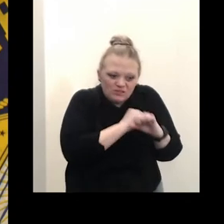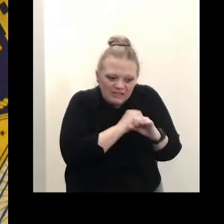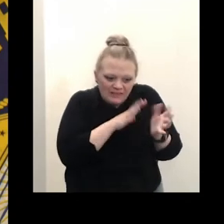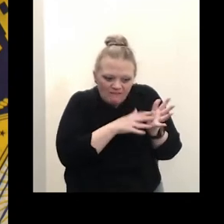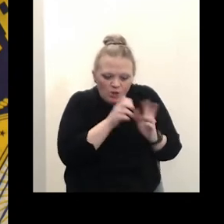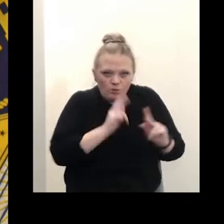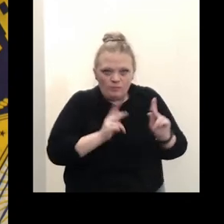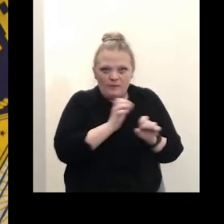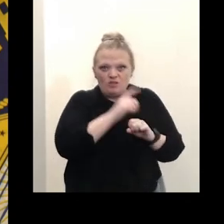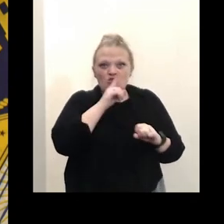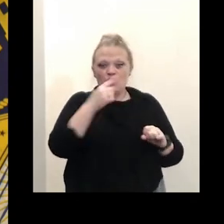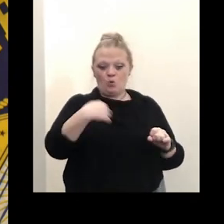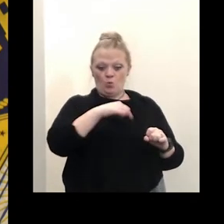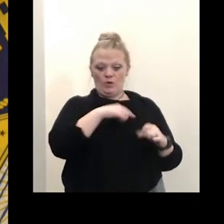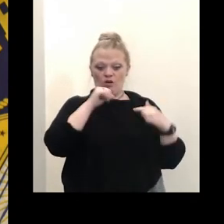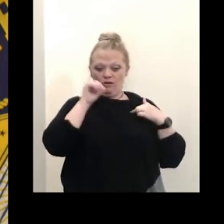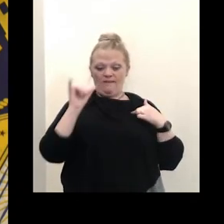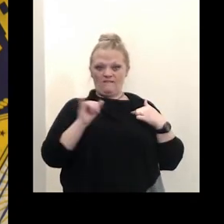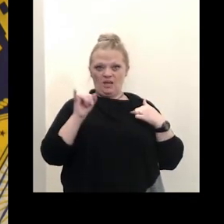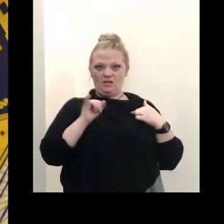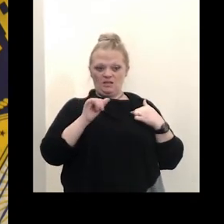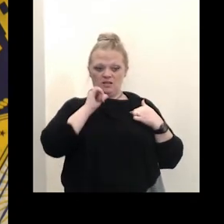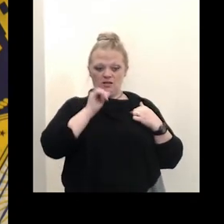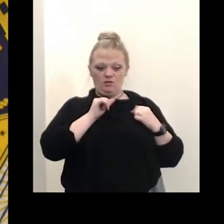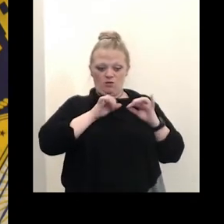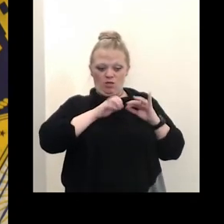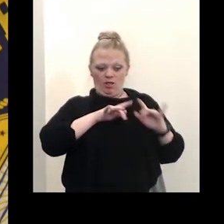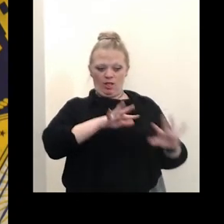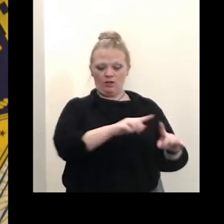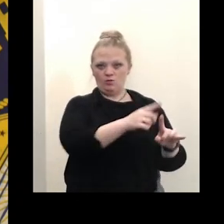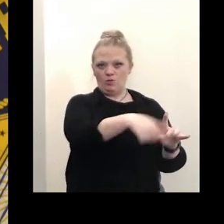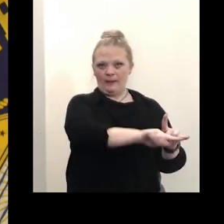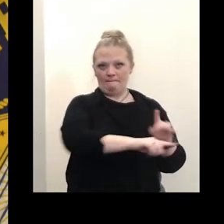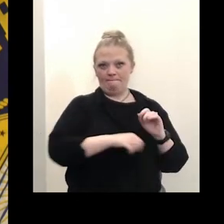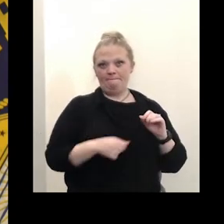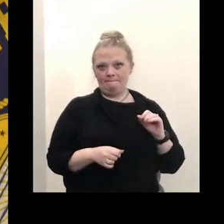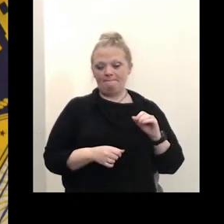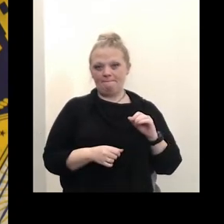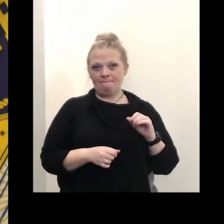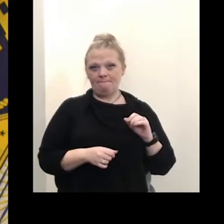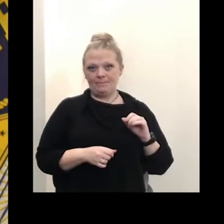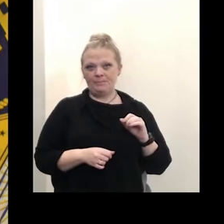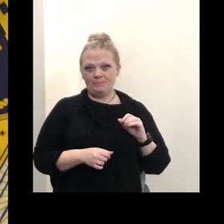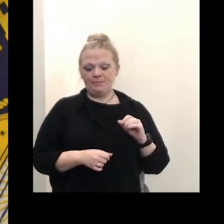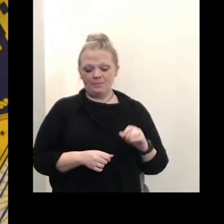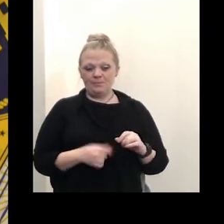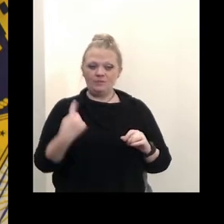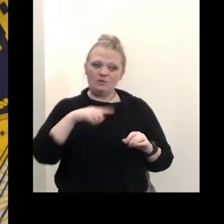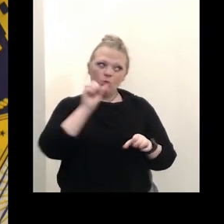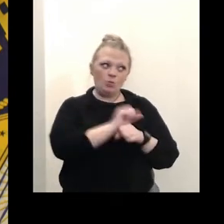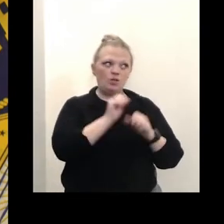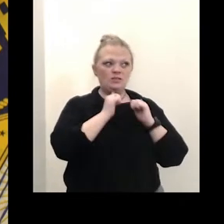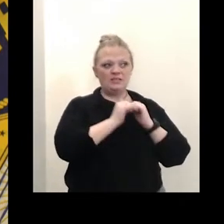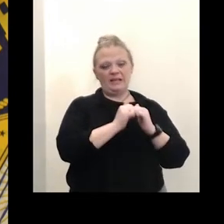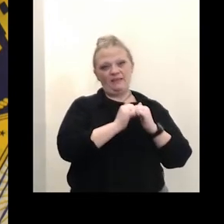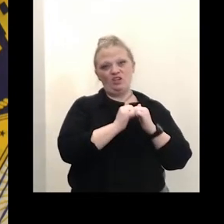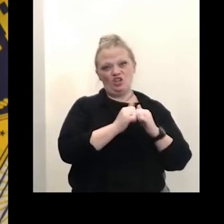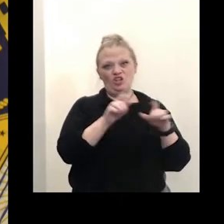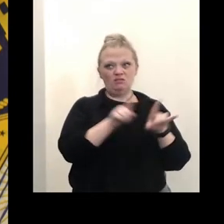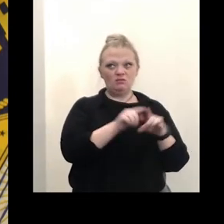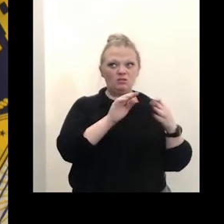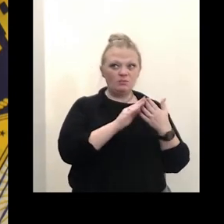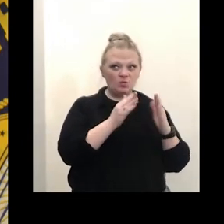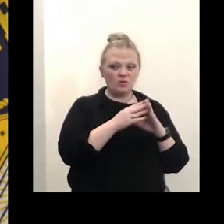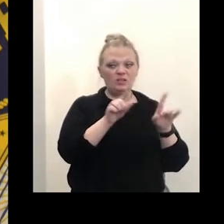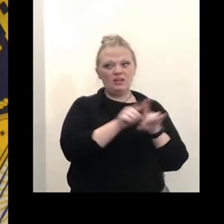we don't get infected so that we don't transmit infections to them that's all something that we have to work together as a as a community and as a